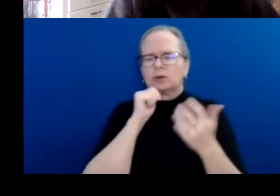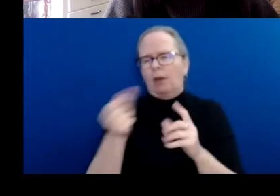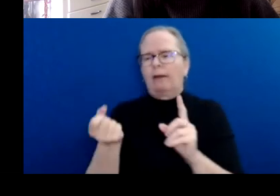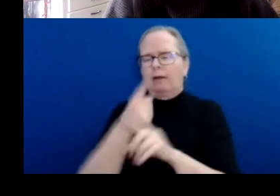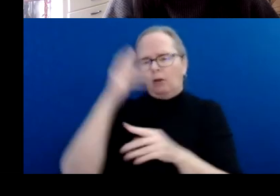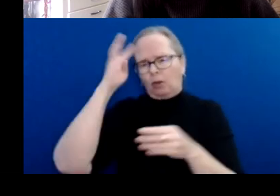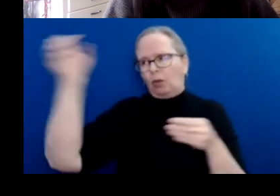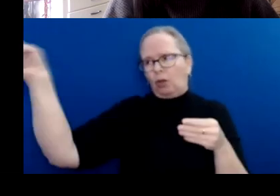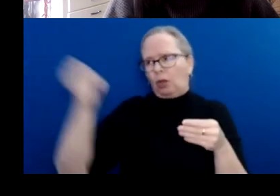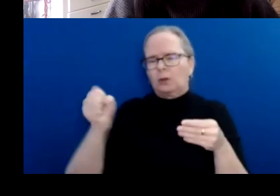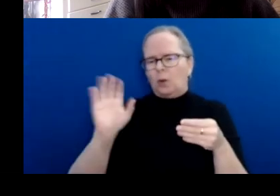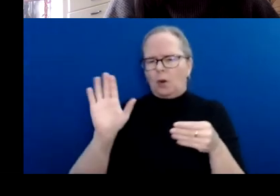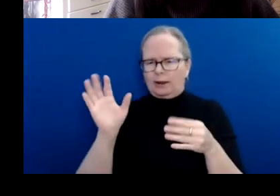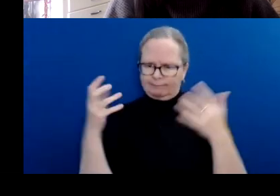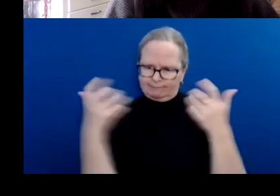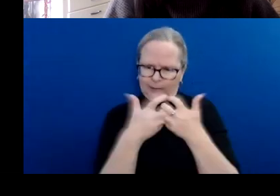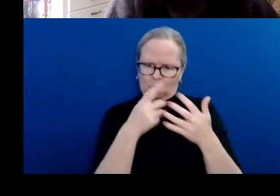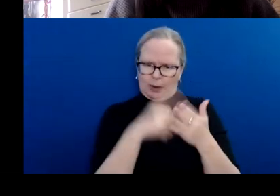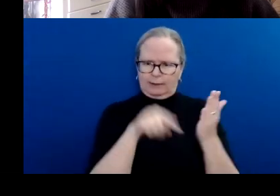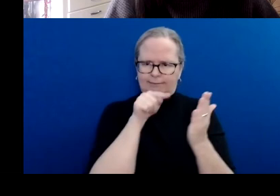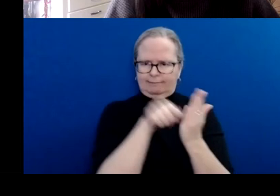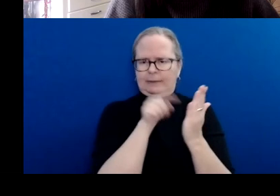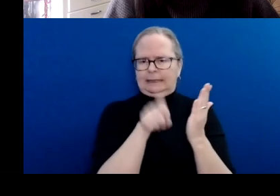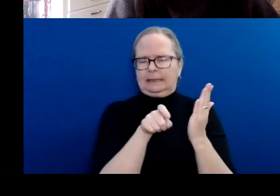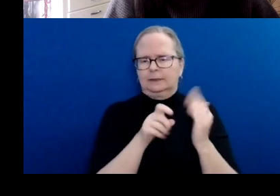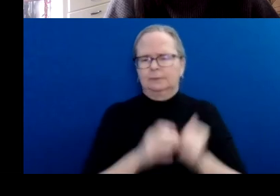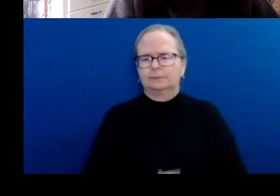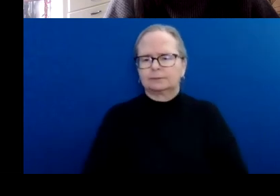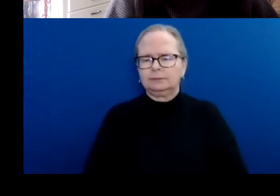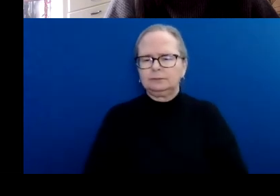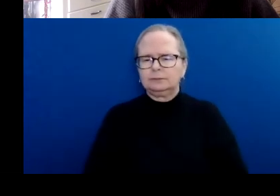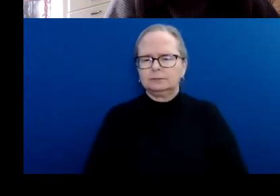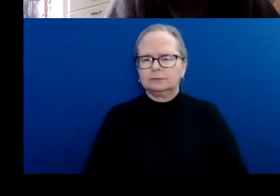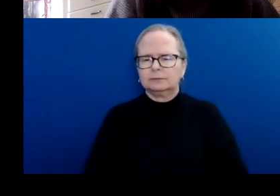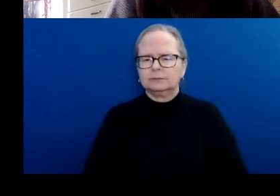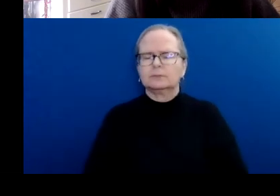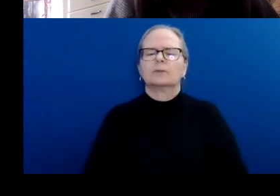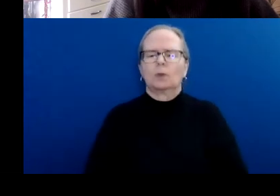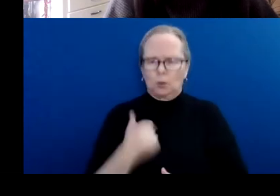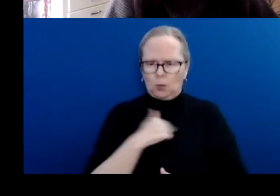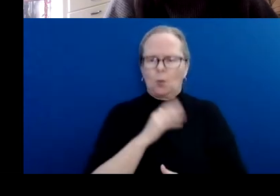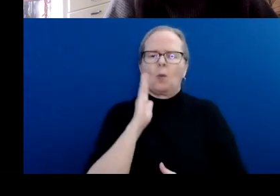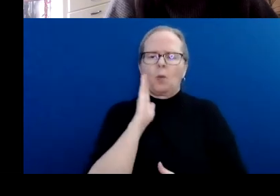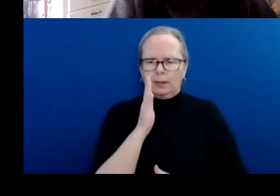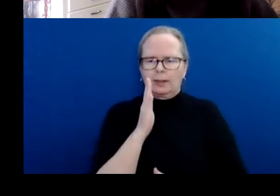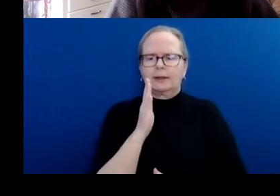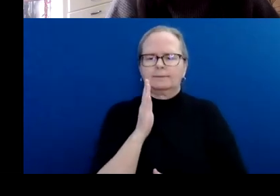There will be a list of the allowable file types and sizes, but you should have plenty of room.